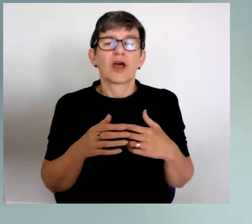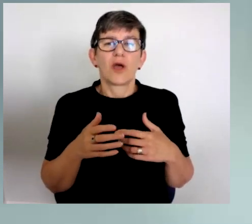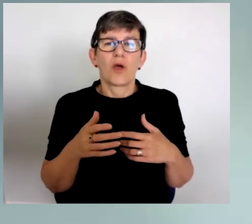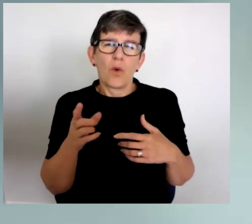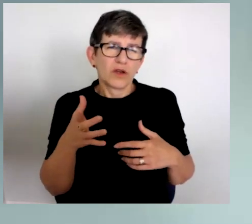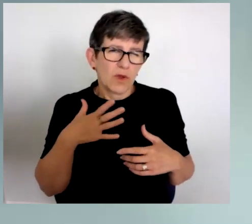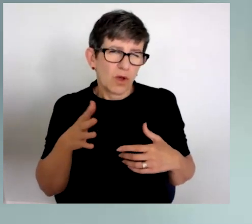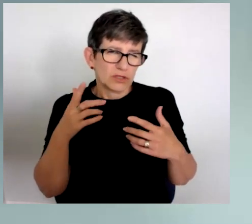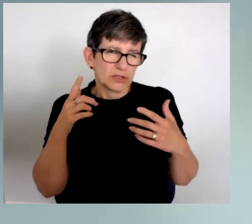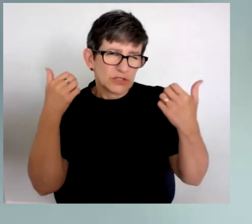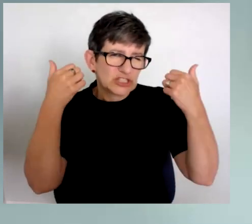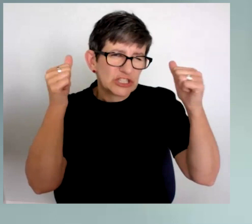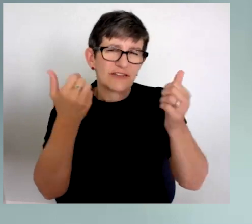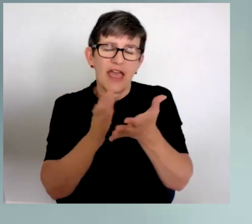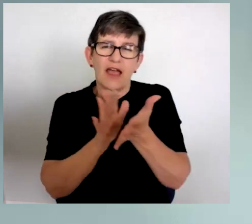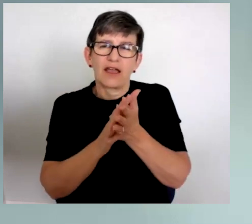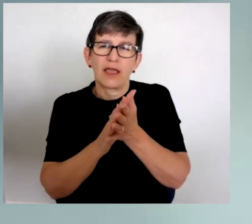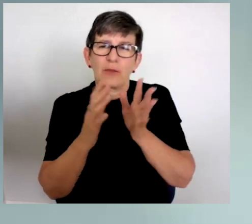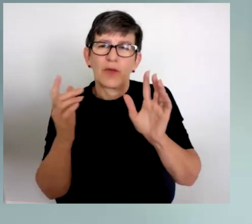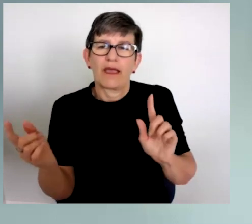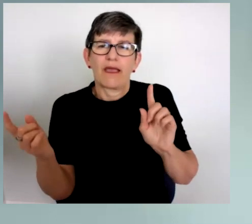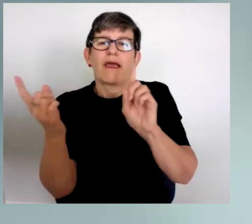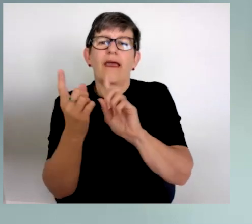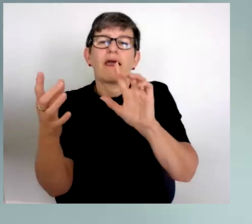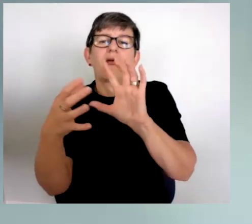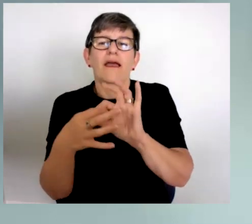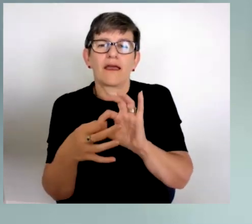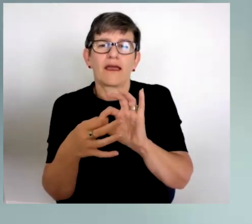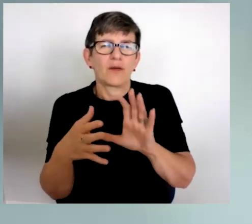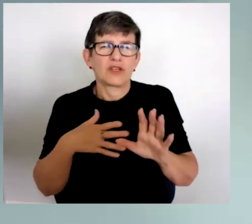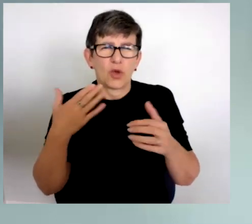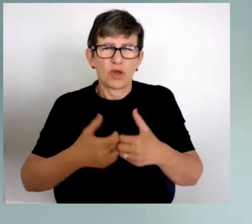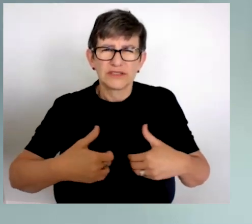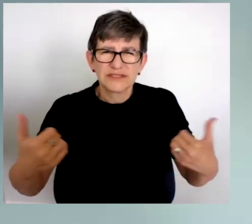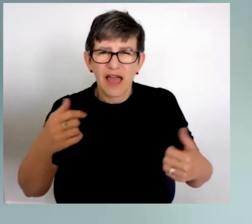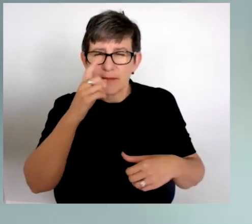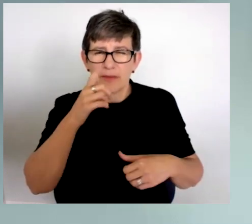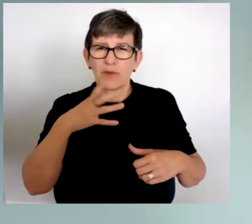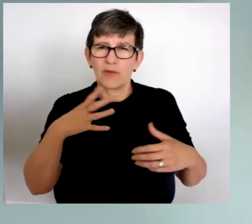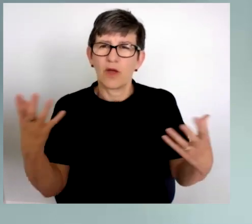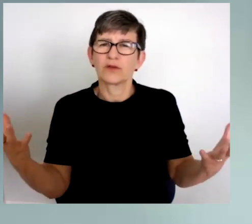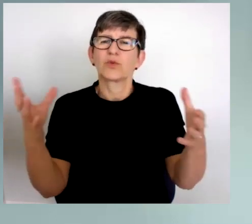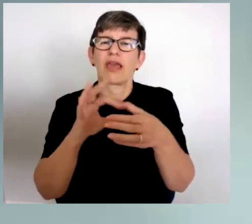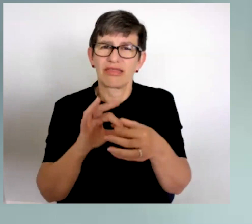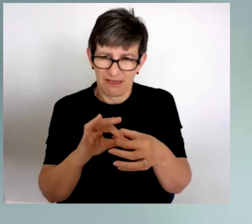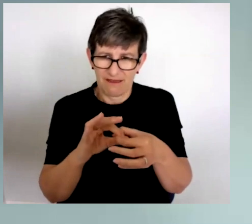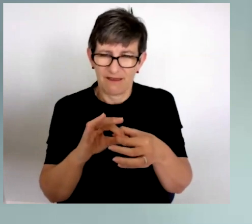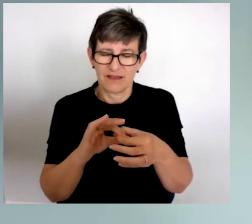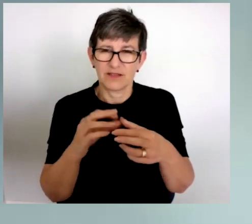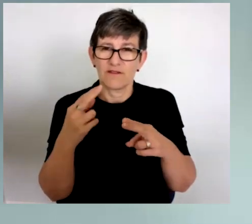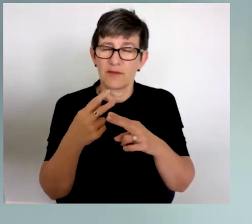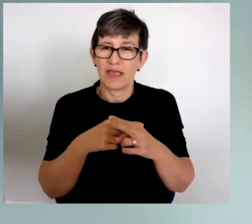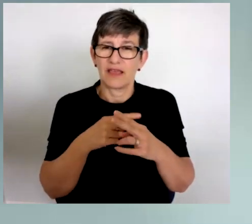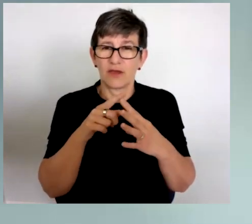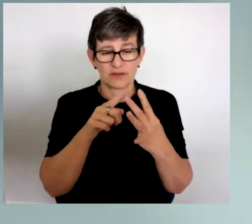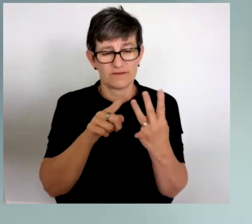want to achieve here? And how can we bring people together, and rather than dividing people? So for me, those pillars have been really